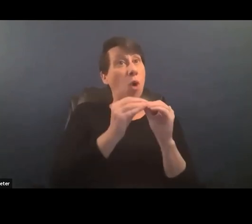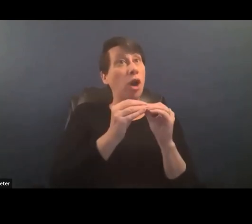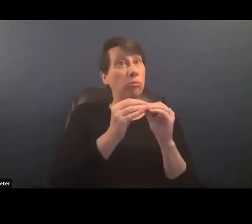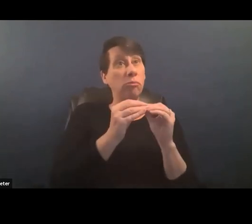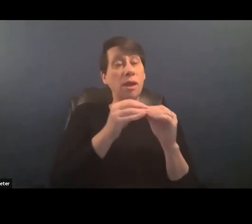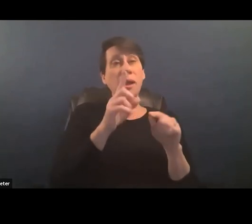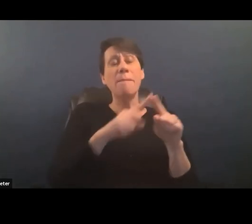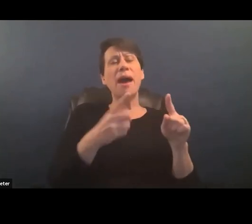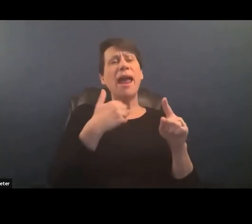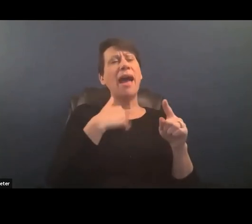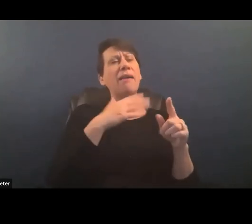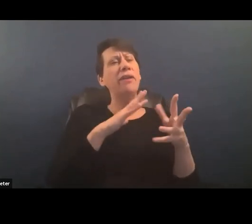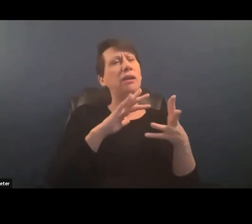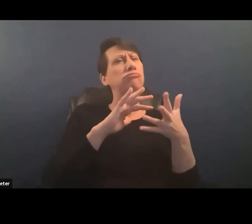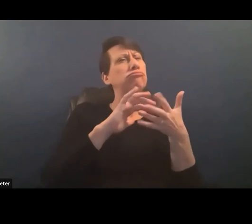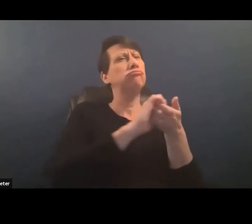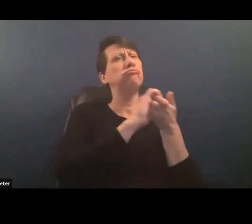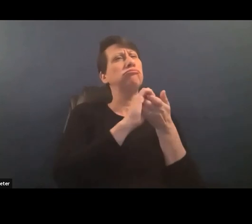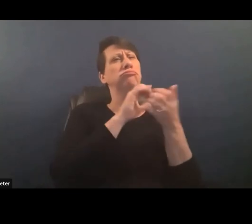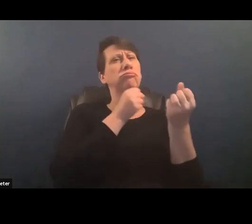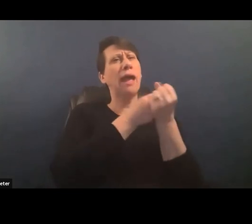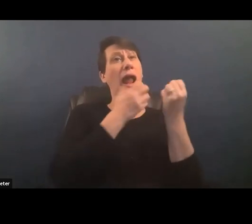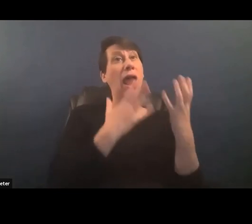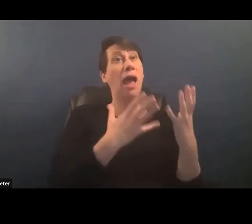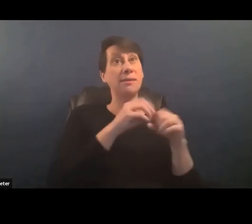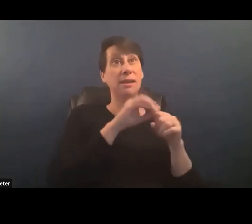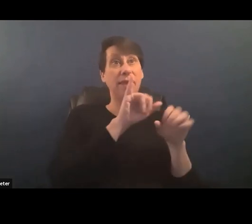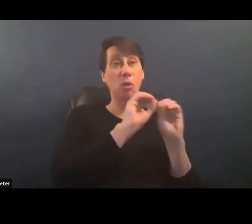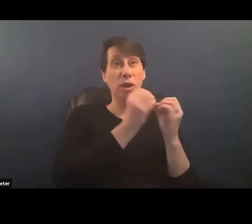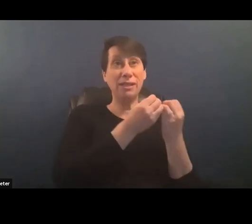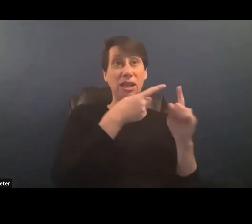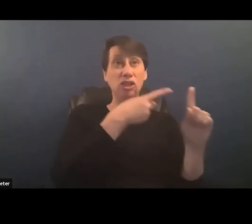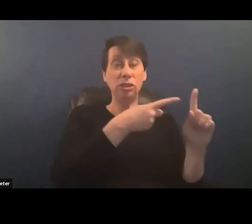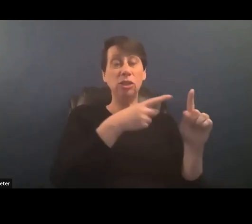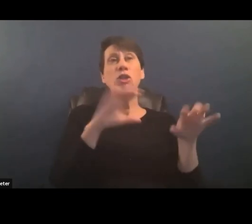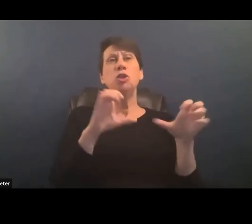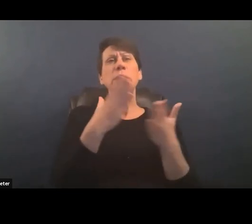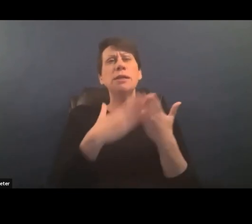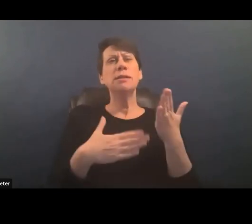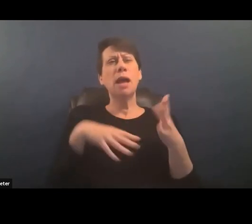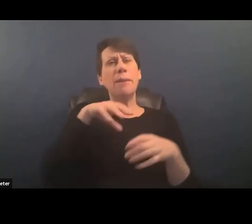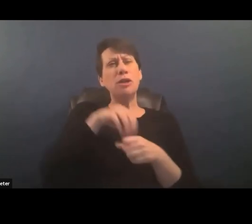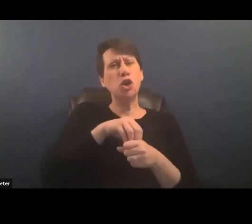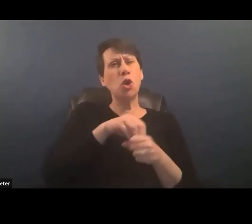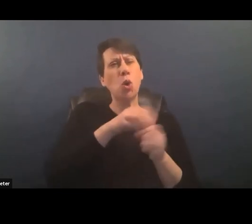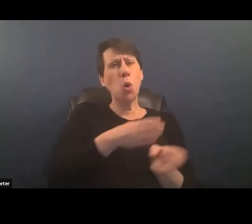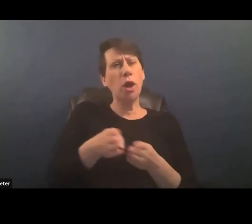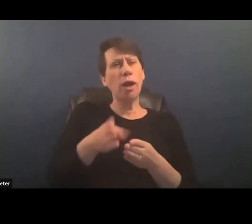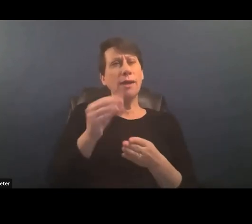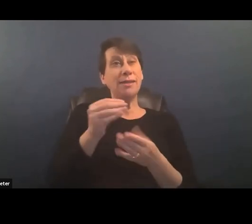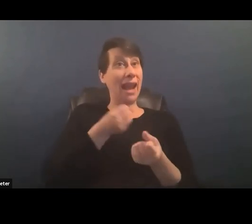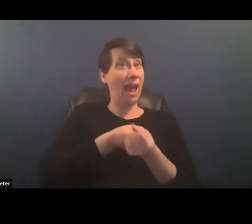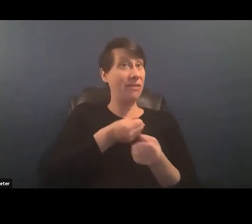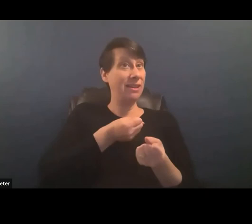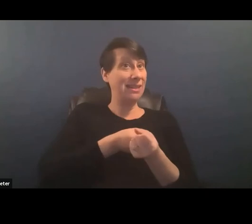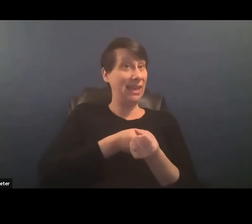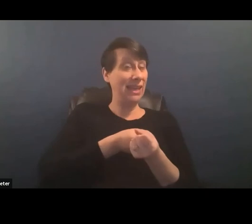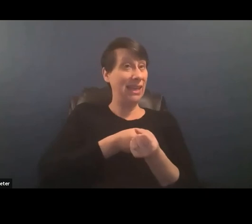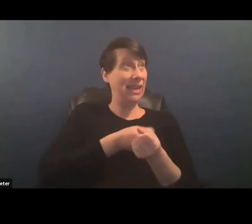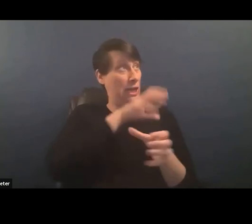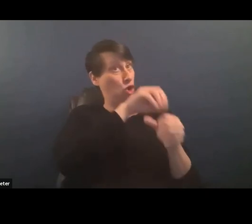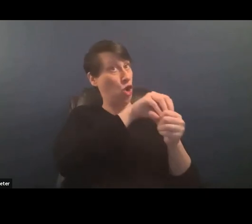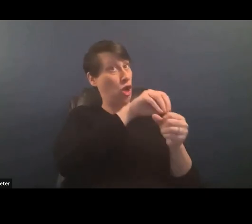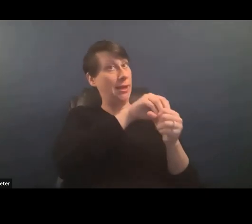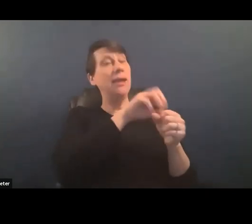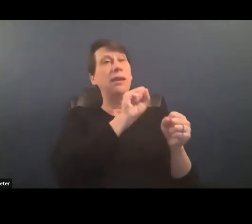allies within the organization starting to do some like internal organizing and advocacy could be really helpful um